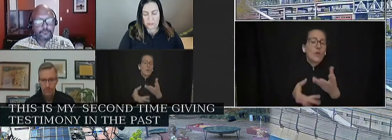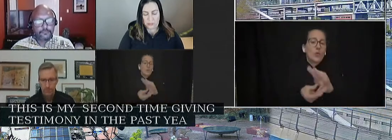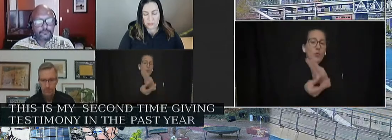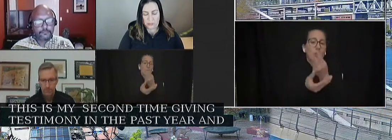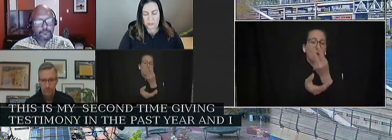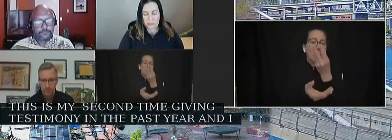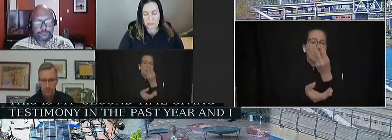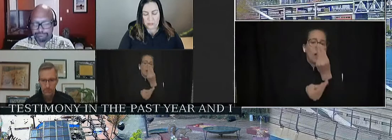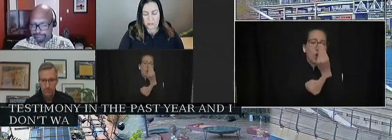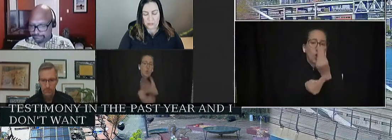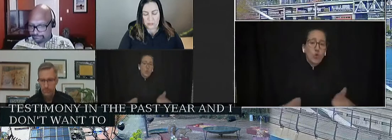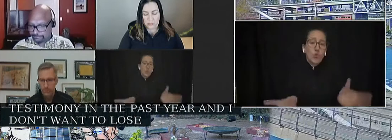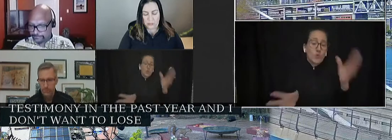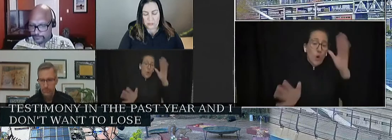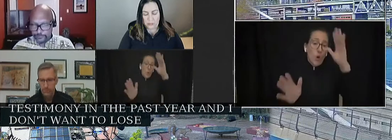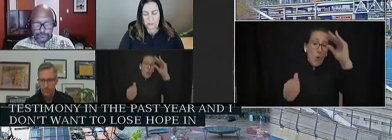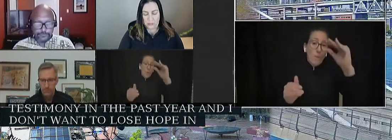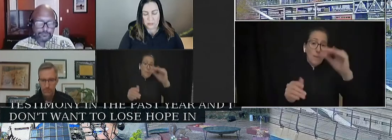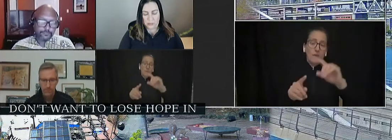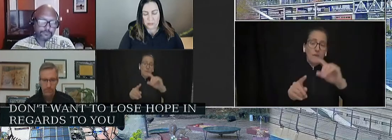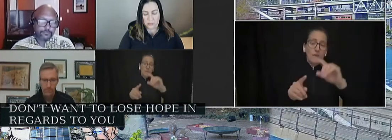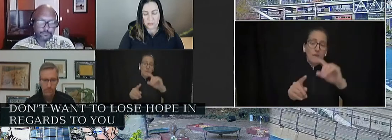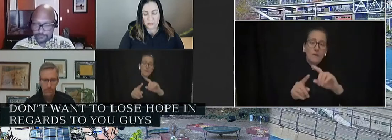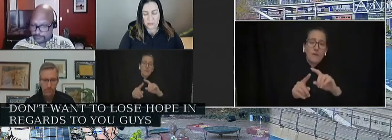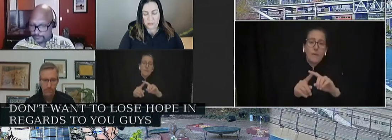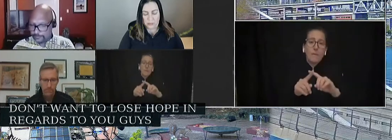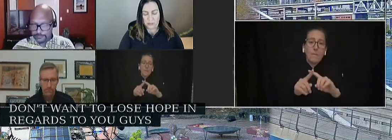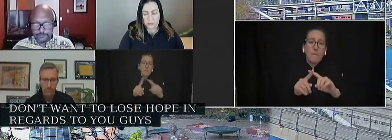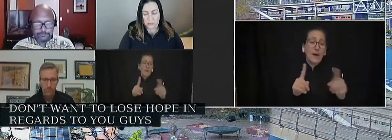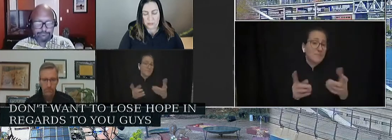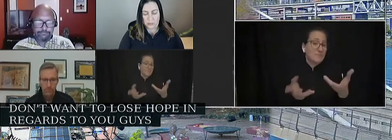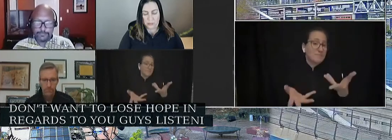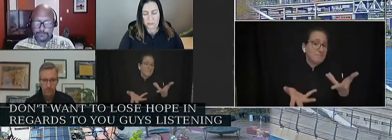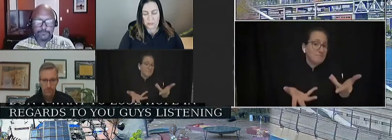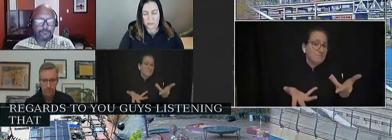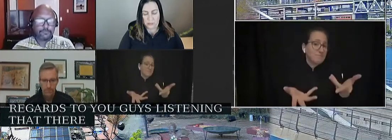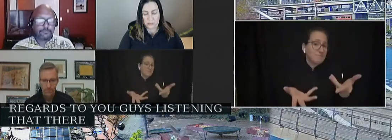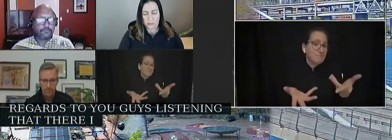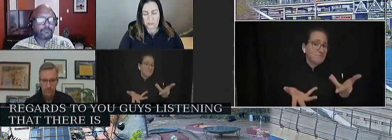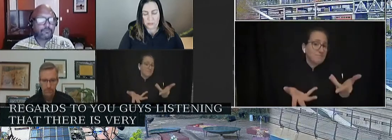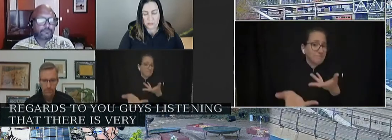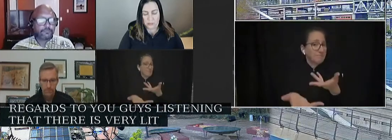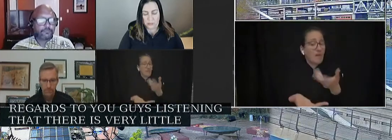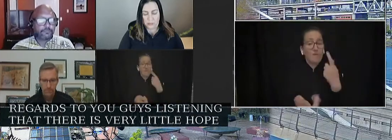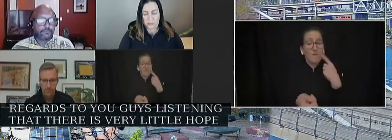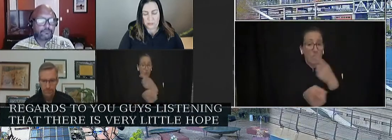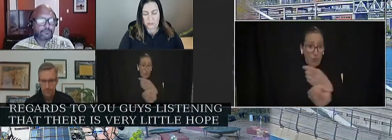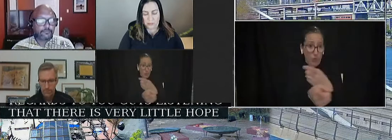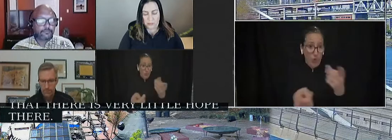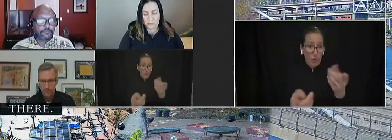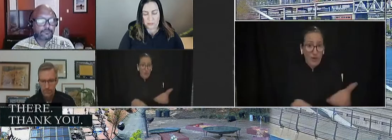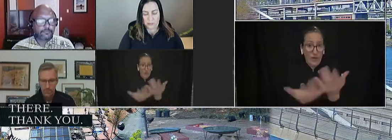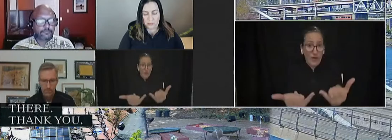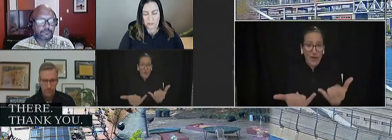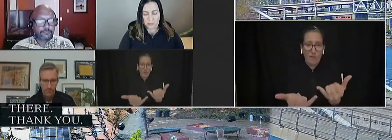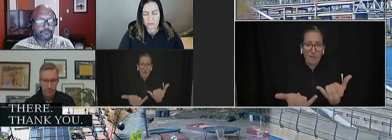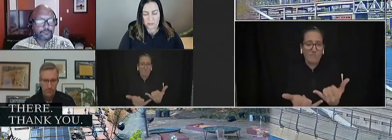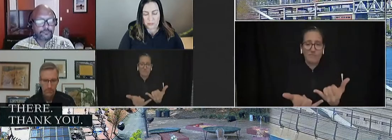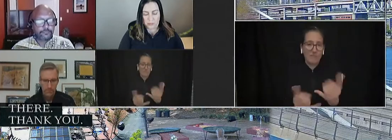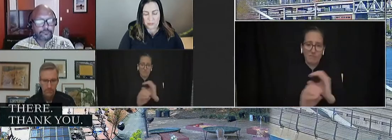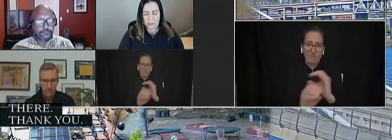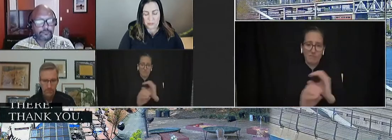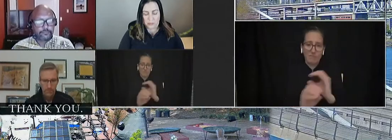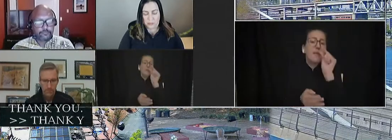to you guys listening, yeah, there's very little hope there. Thank you. Thank you.